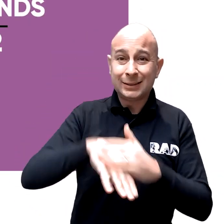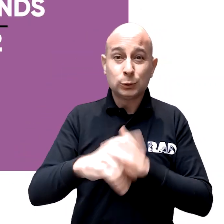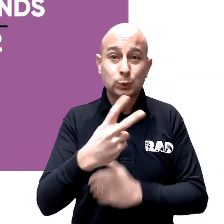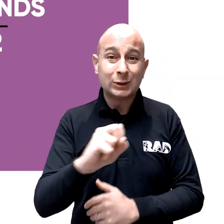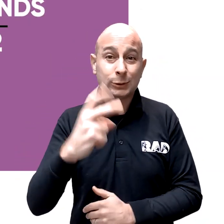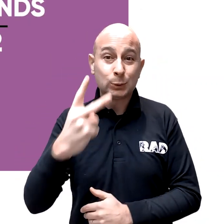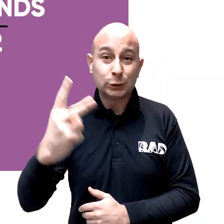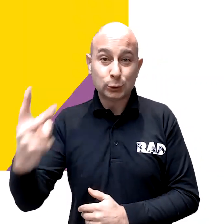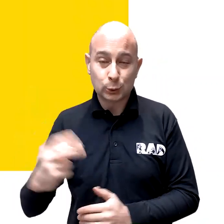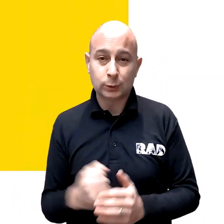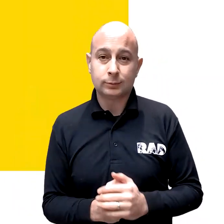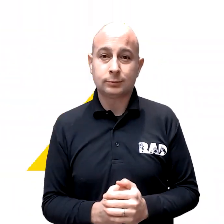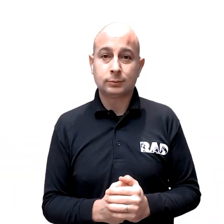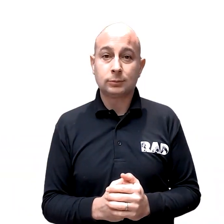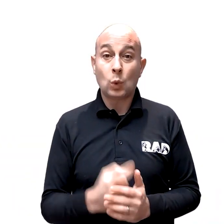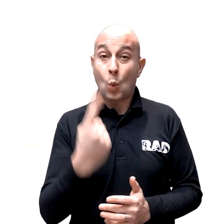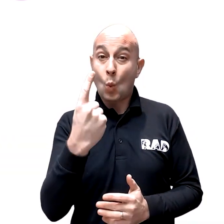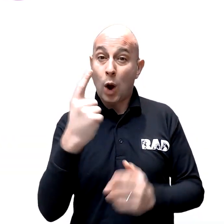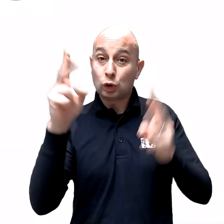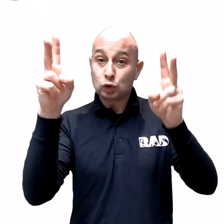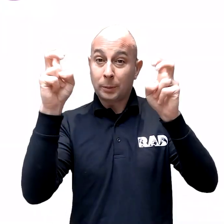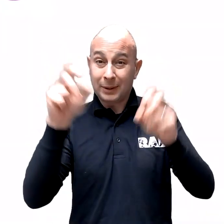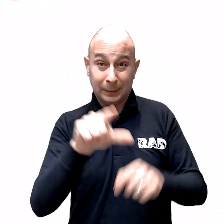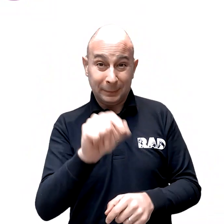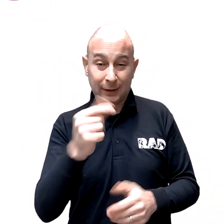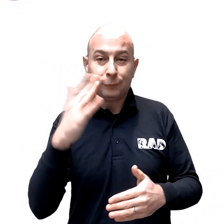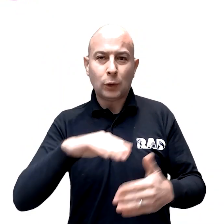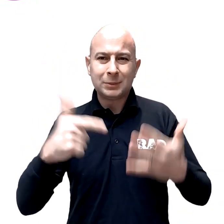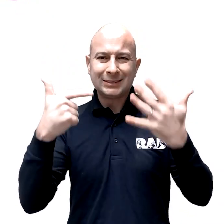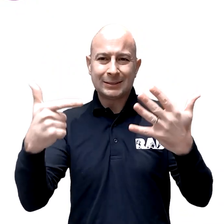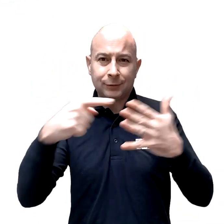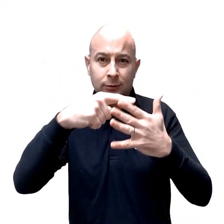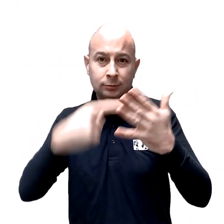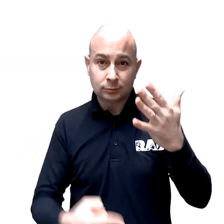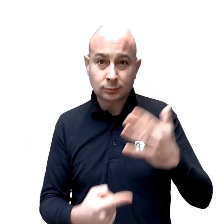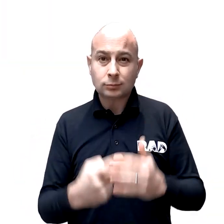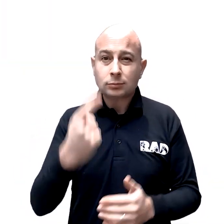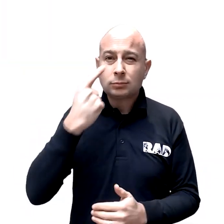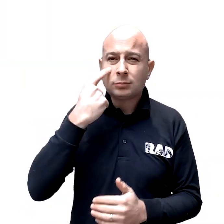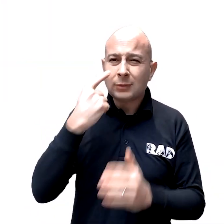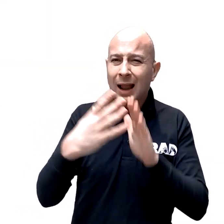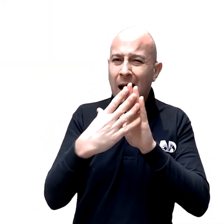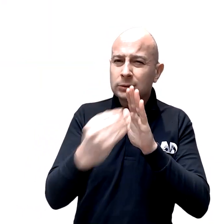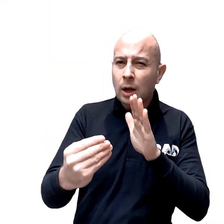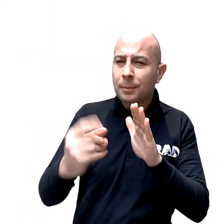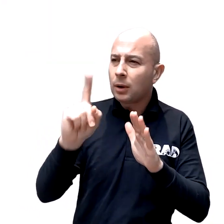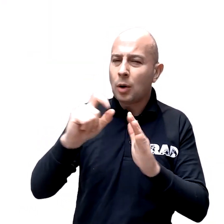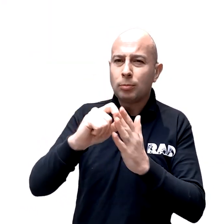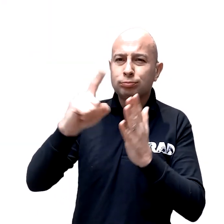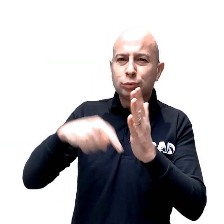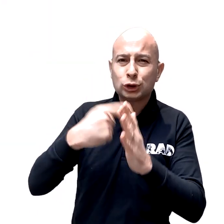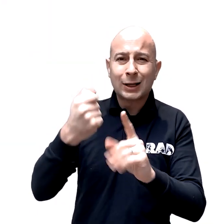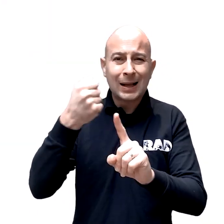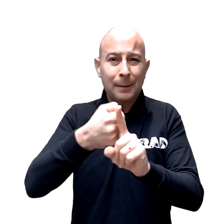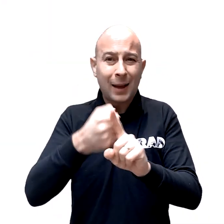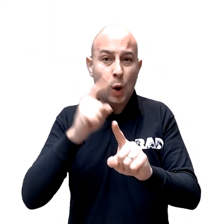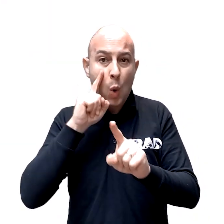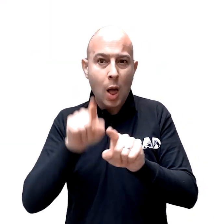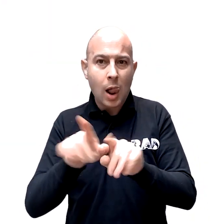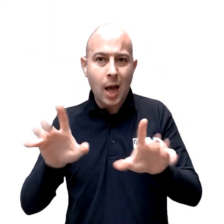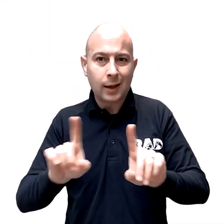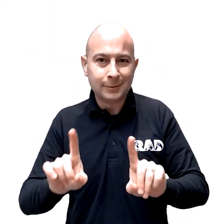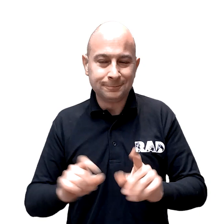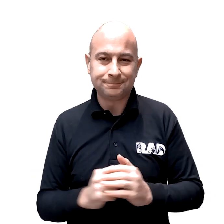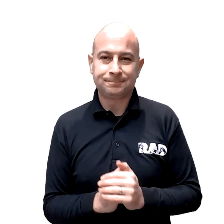having their say in 2022. Pick one topic from the list of seven and take a look at the examples of what the projects